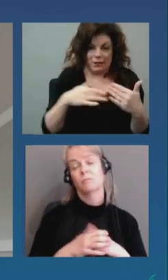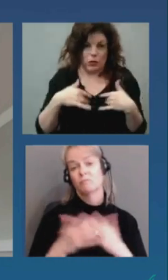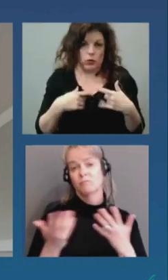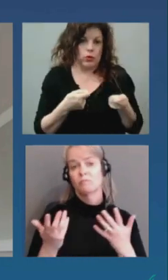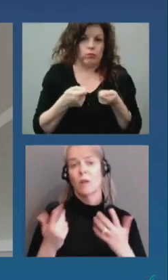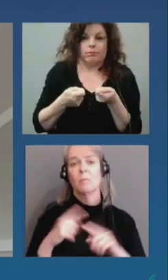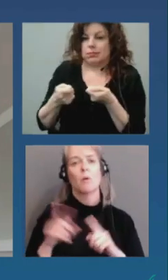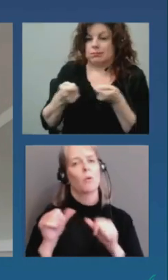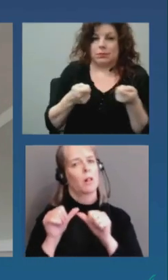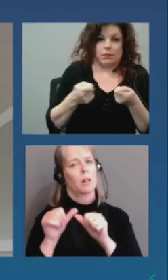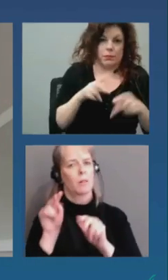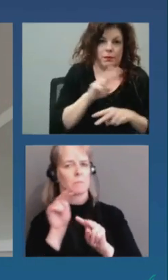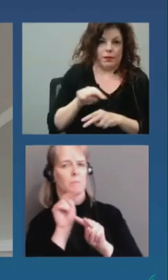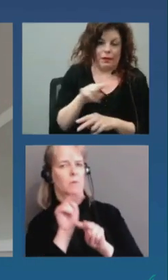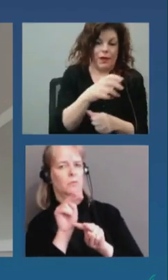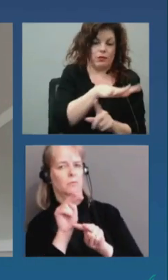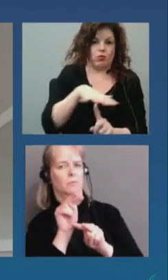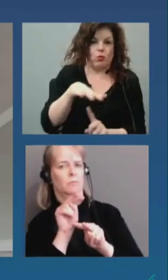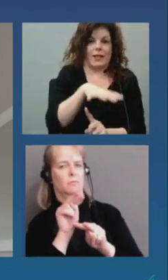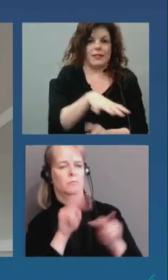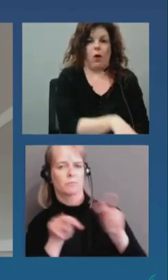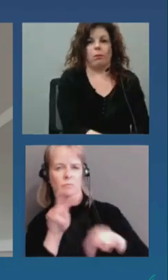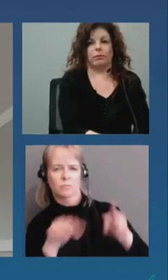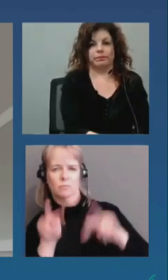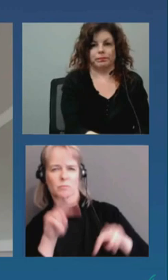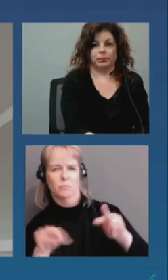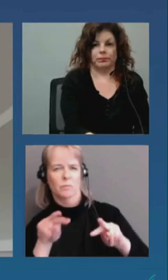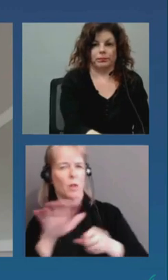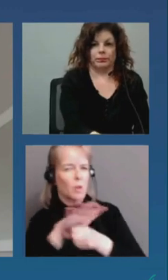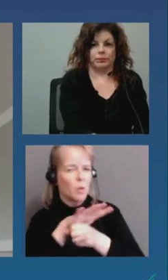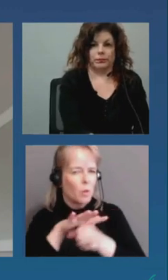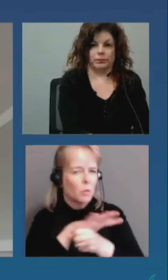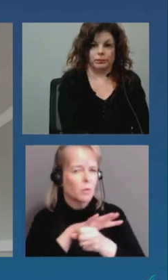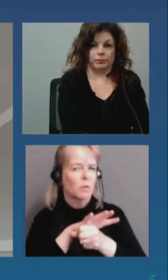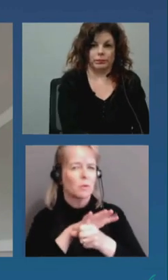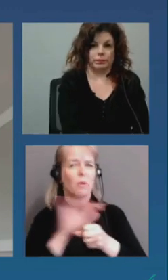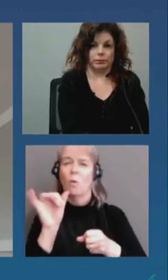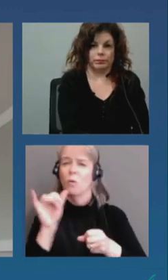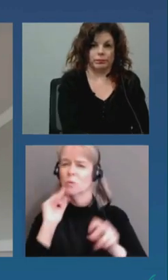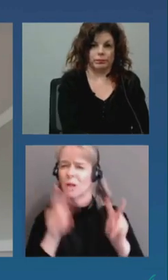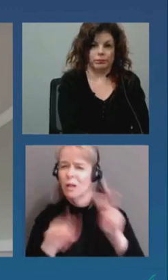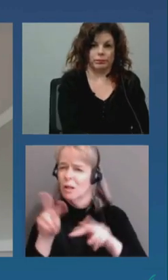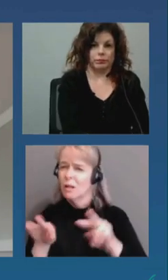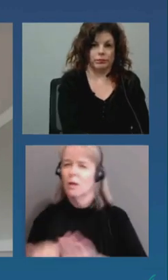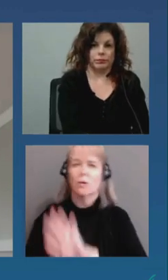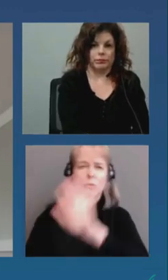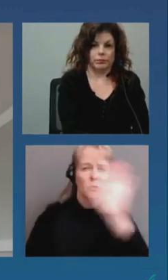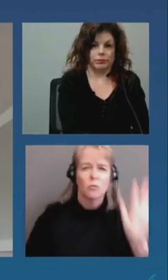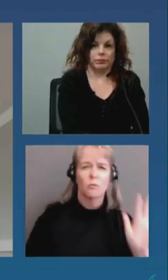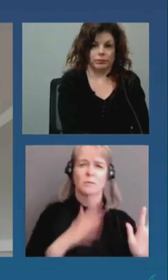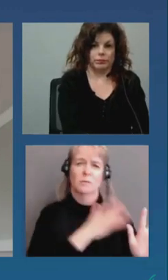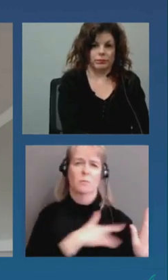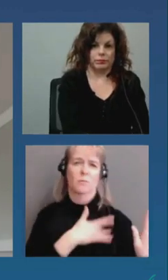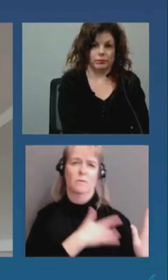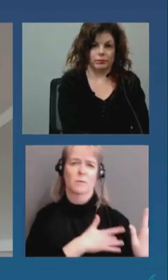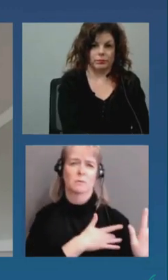the situation. We're looking at everything locally as well as across the province. And we're evaluating all possible options to